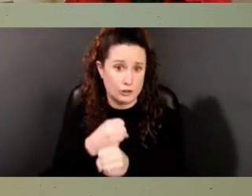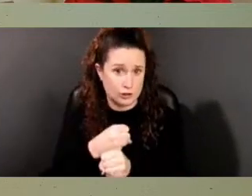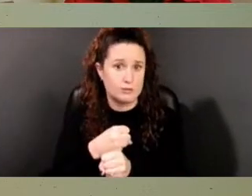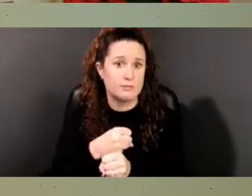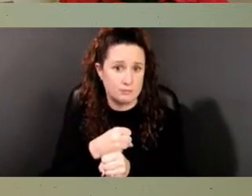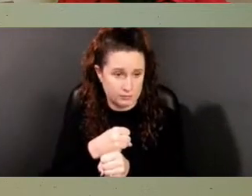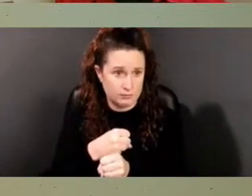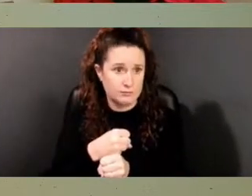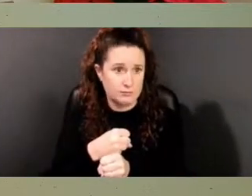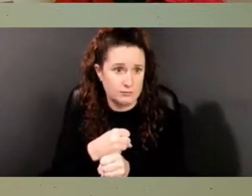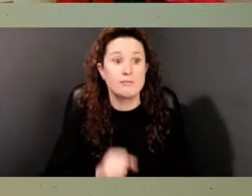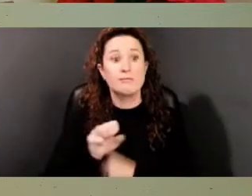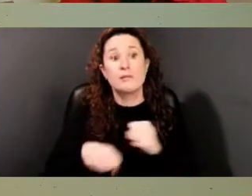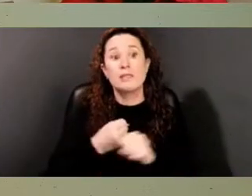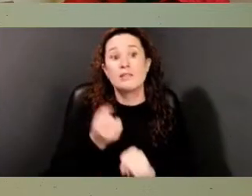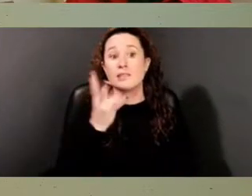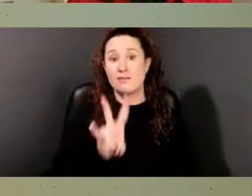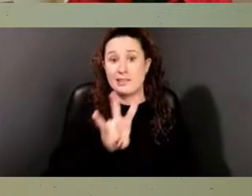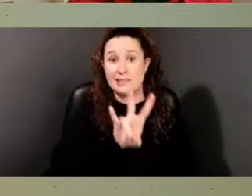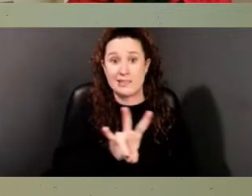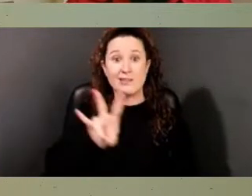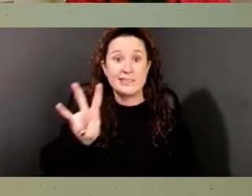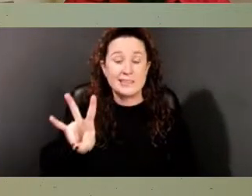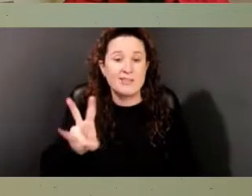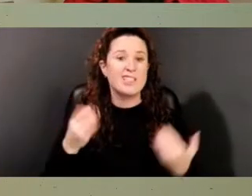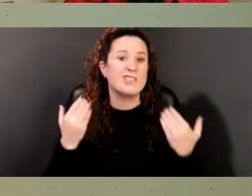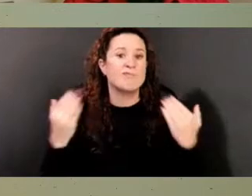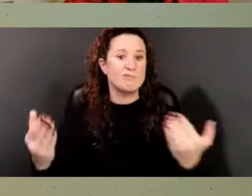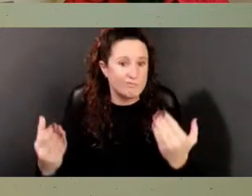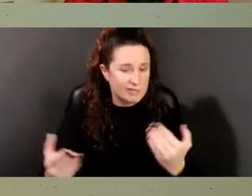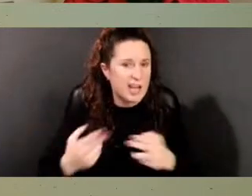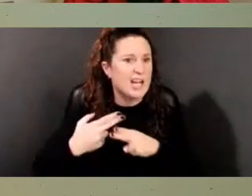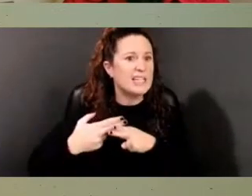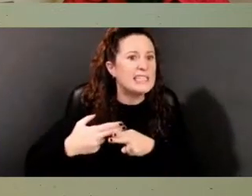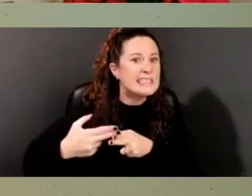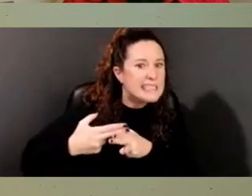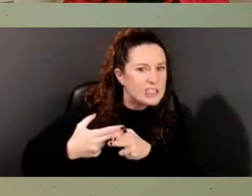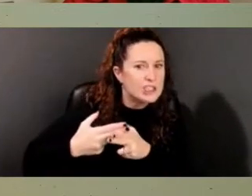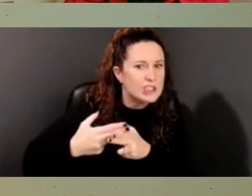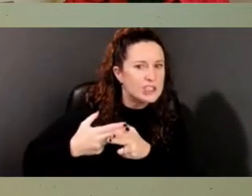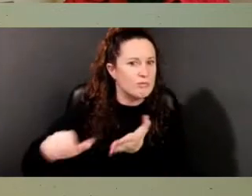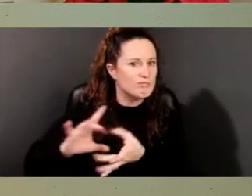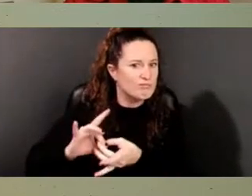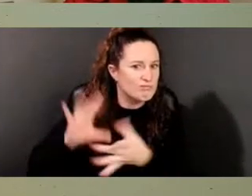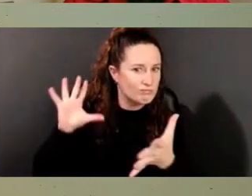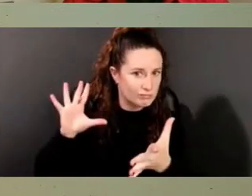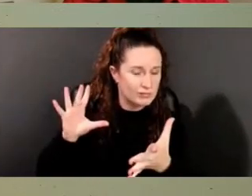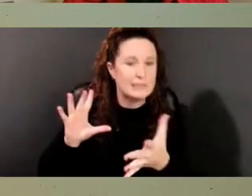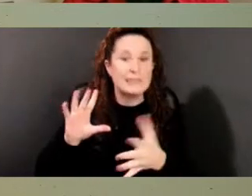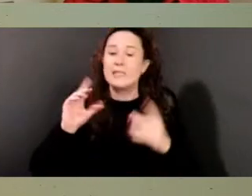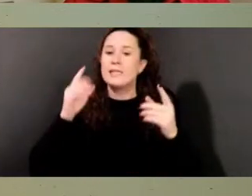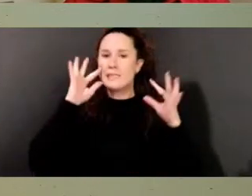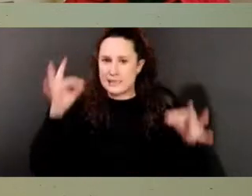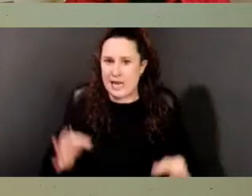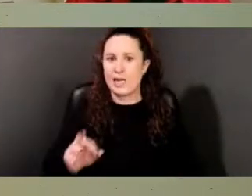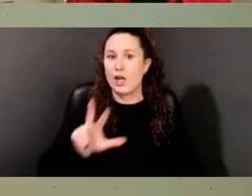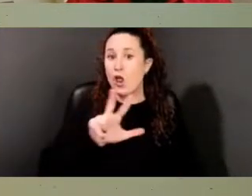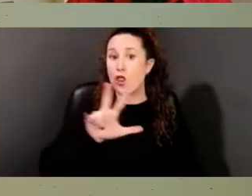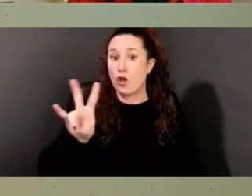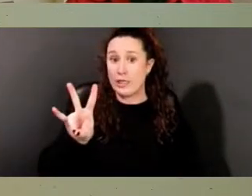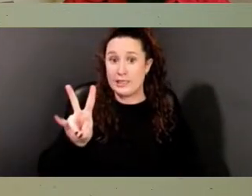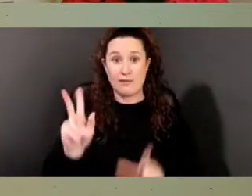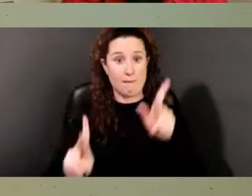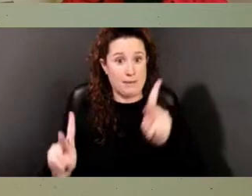In 1777, he enacted a conditional manumission. He decided to set free 37 enslaved